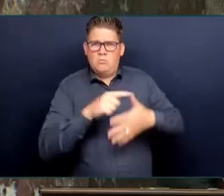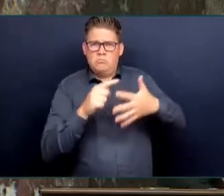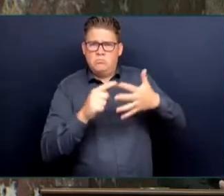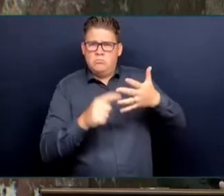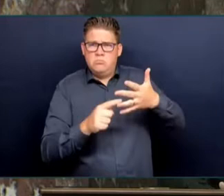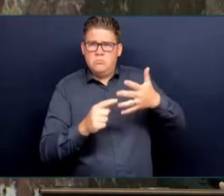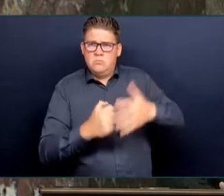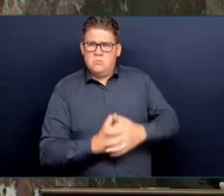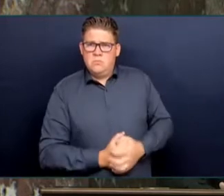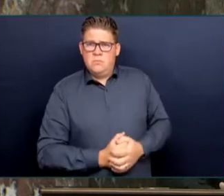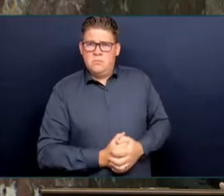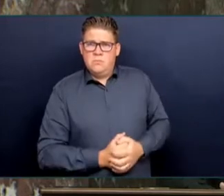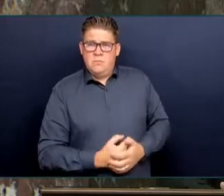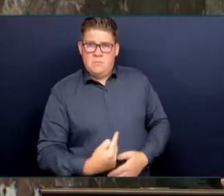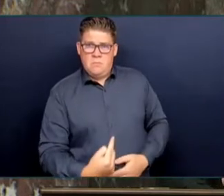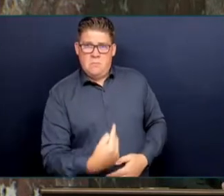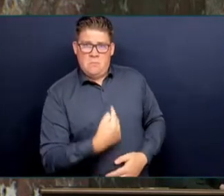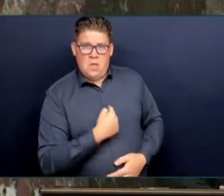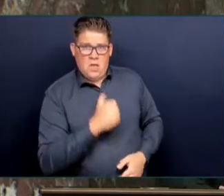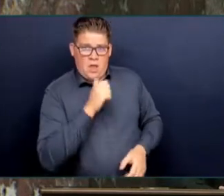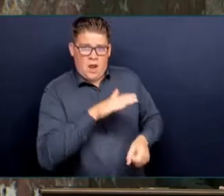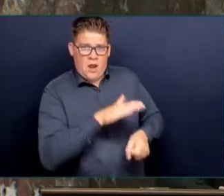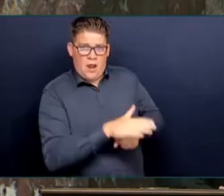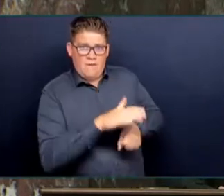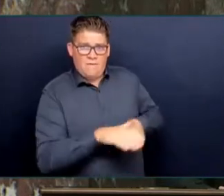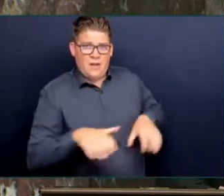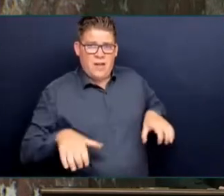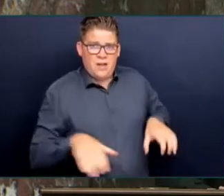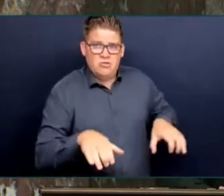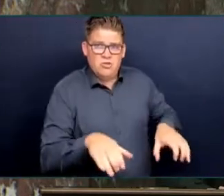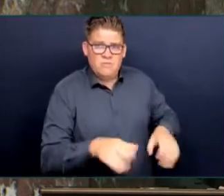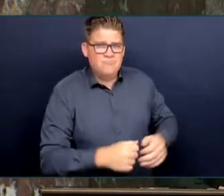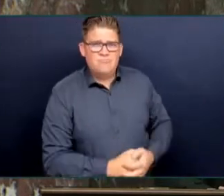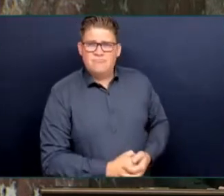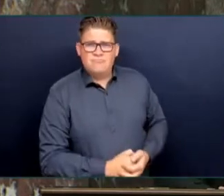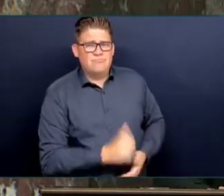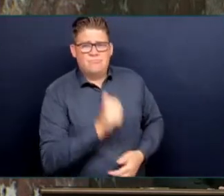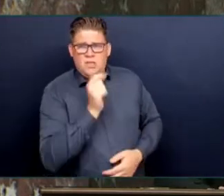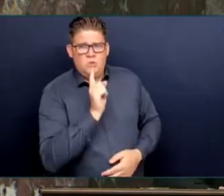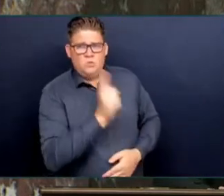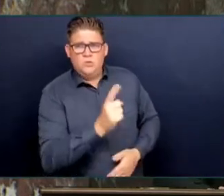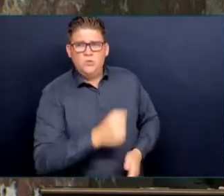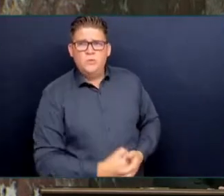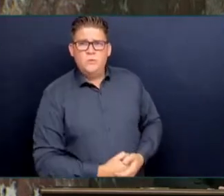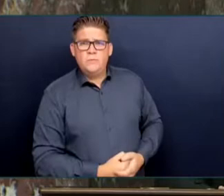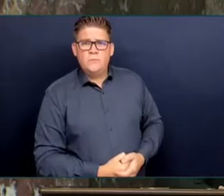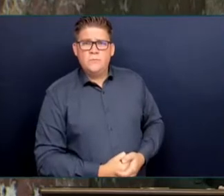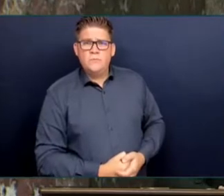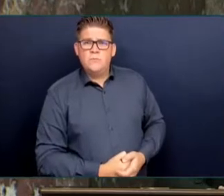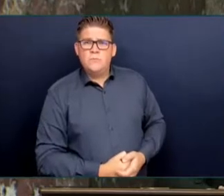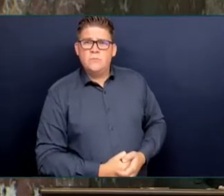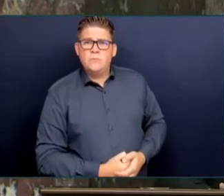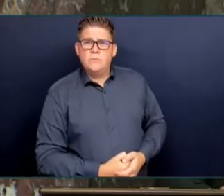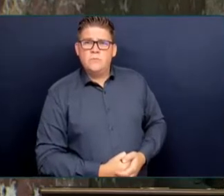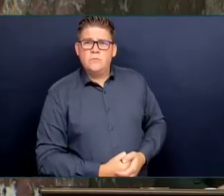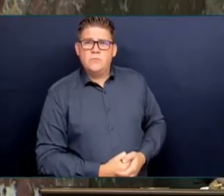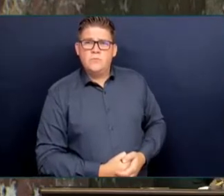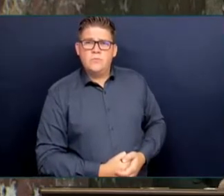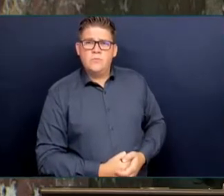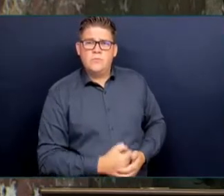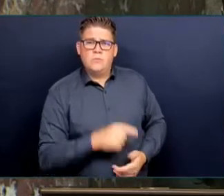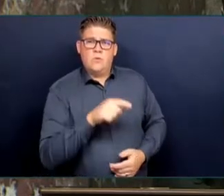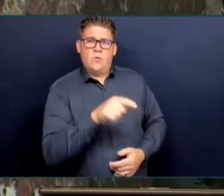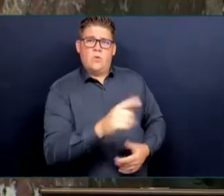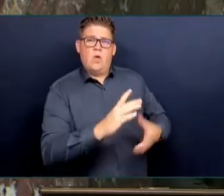not credible. Mr. Speaker, the Honourable Member referred to a Chief of Police. I'll refer to